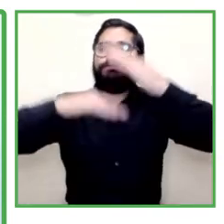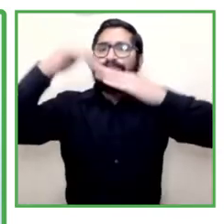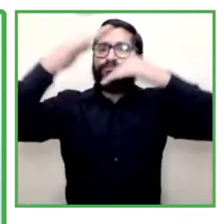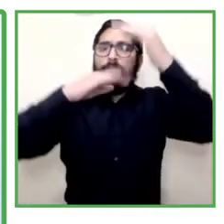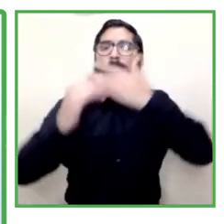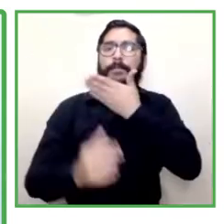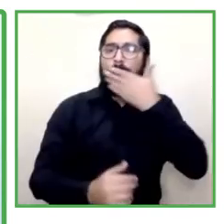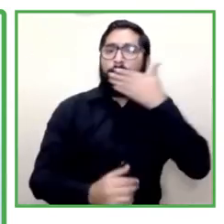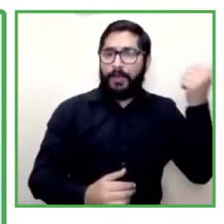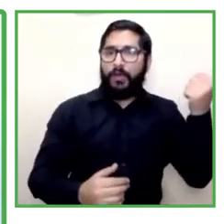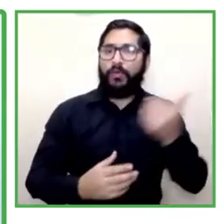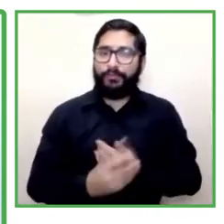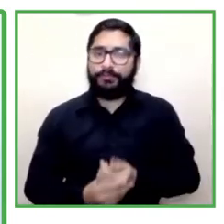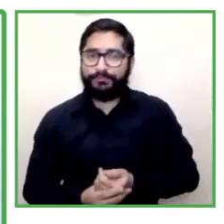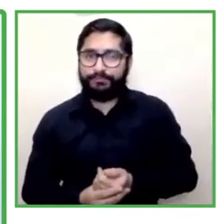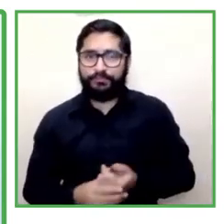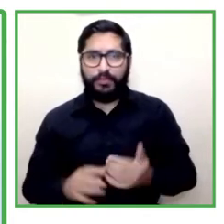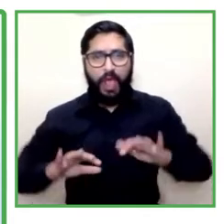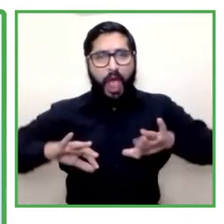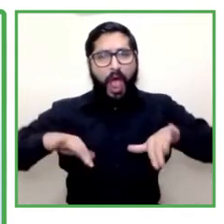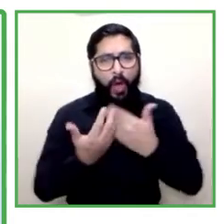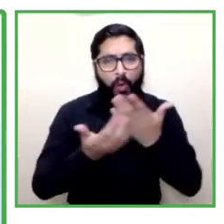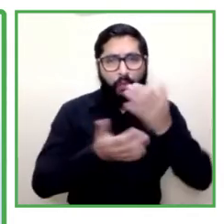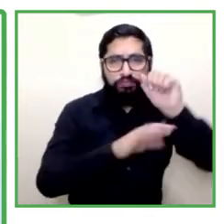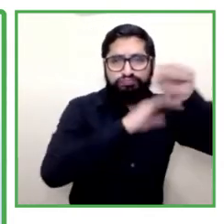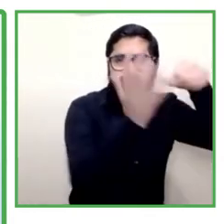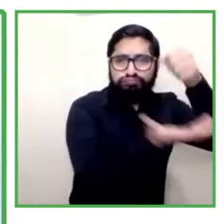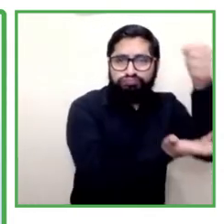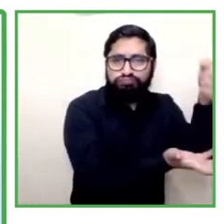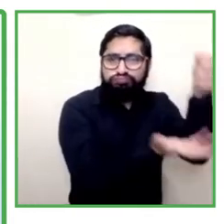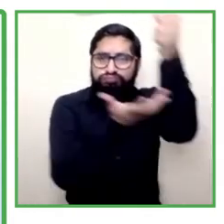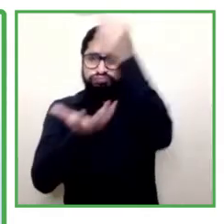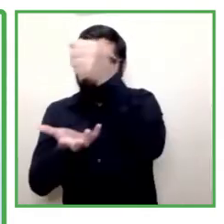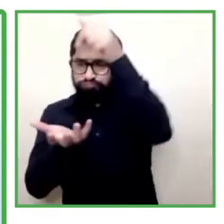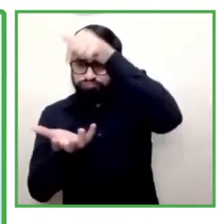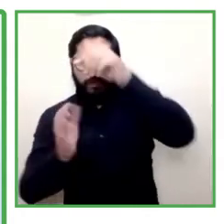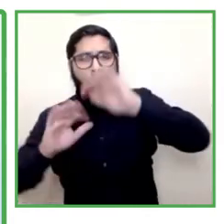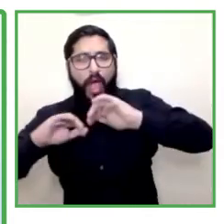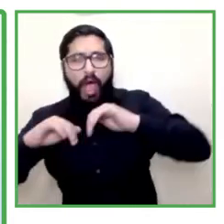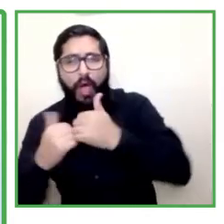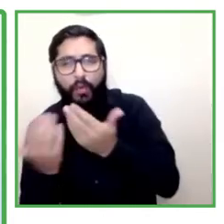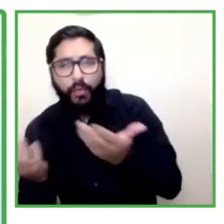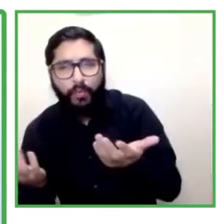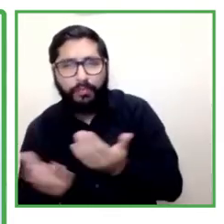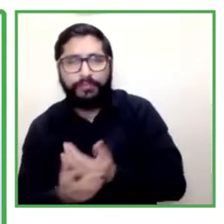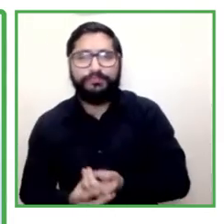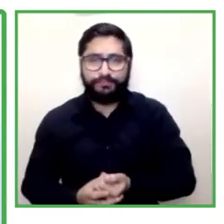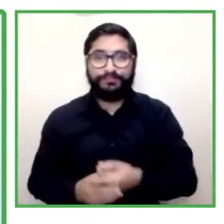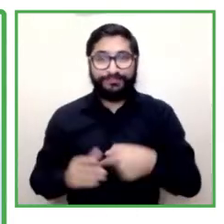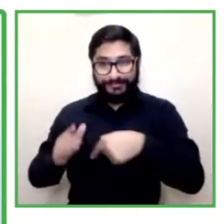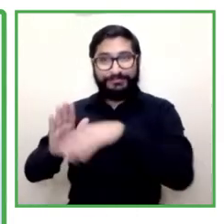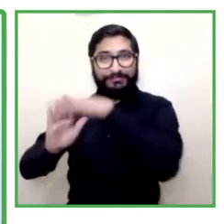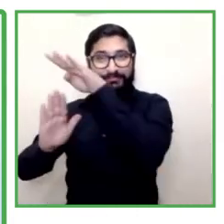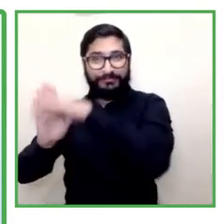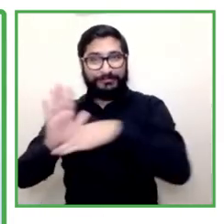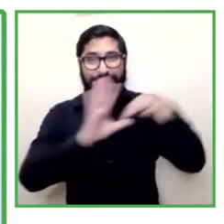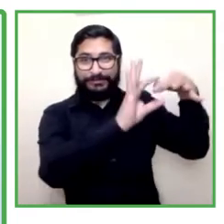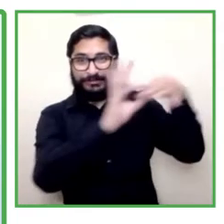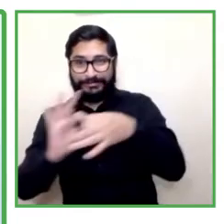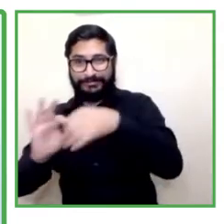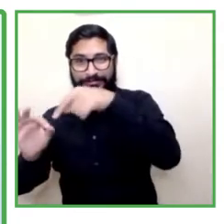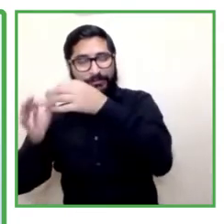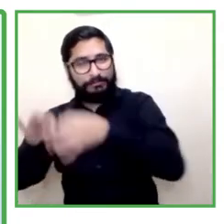a community now regarding financing and sustainability of the program this program has been a part of the two